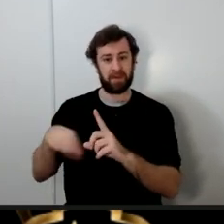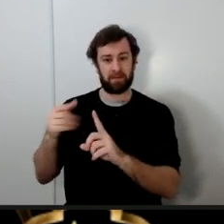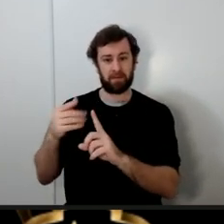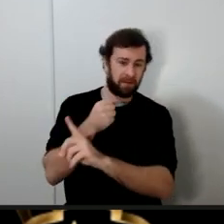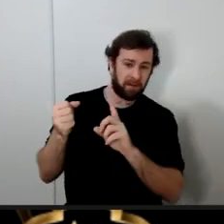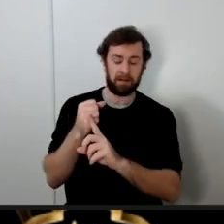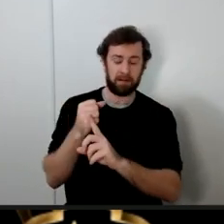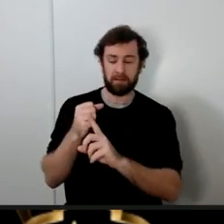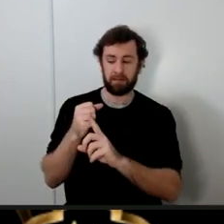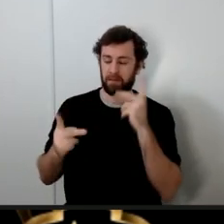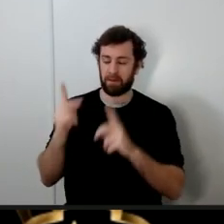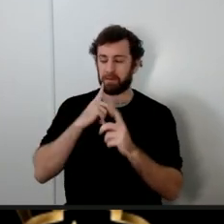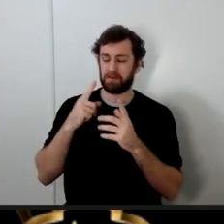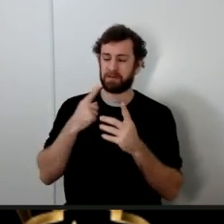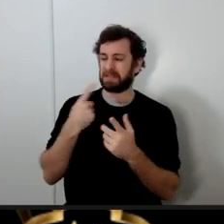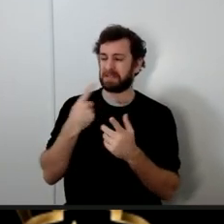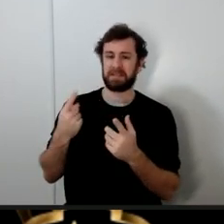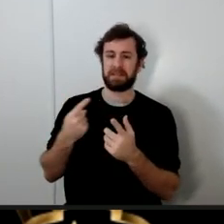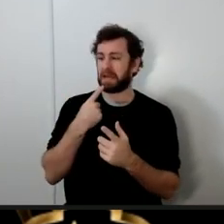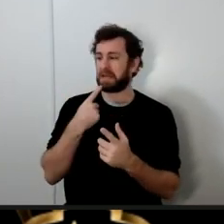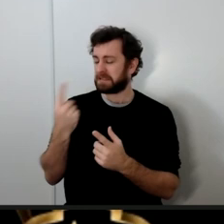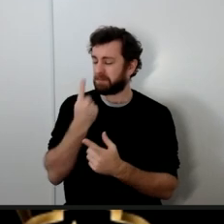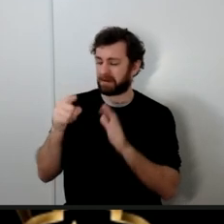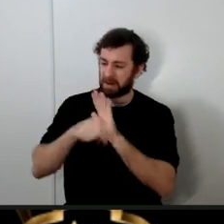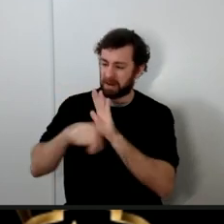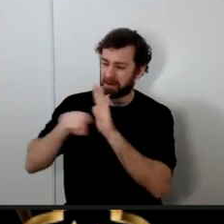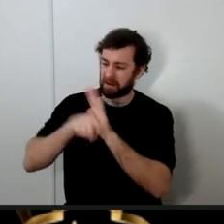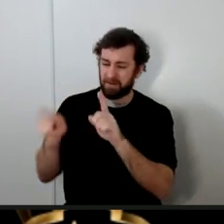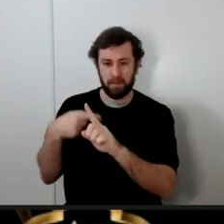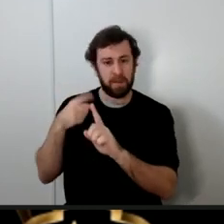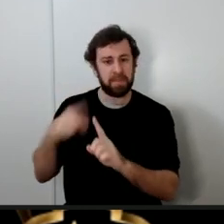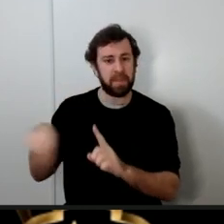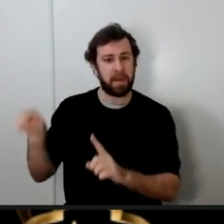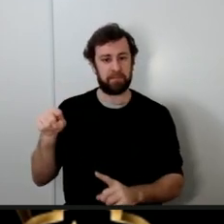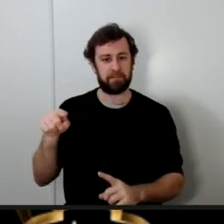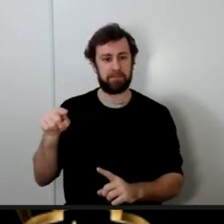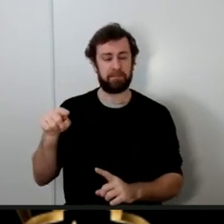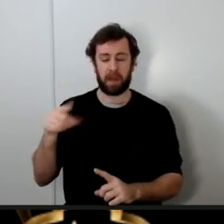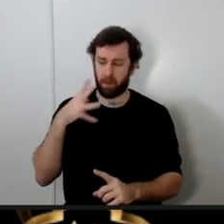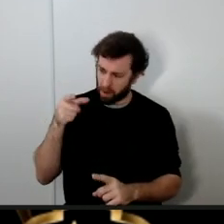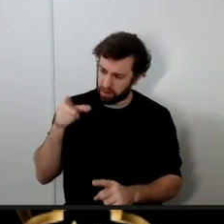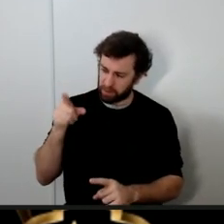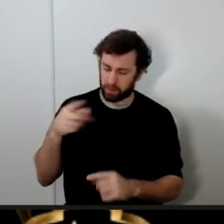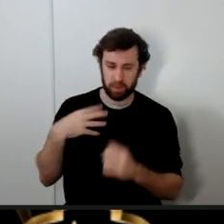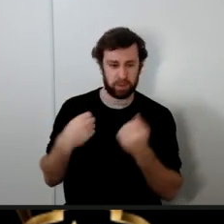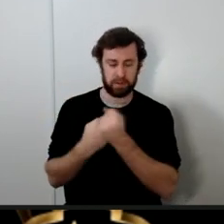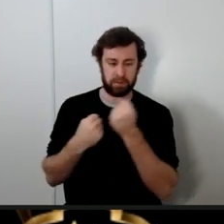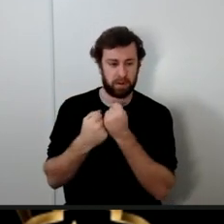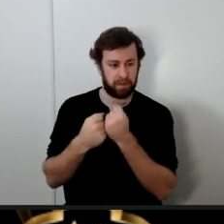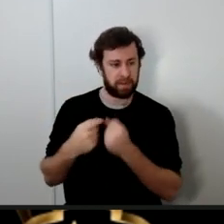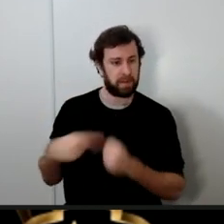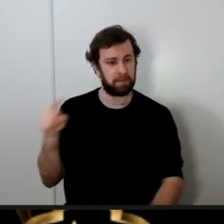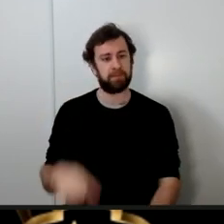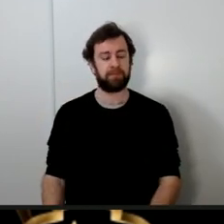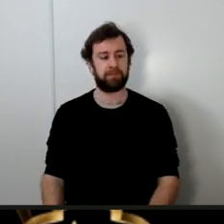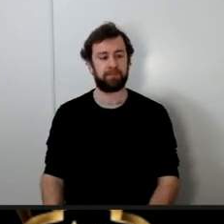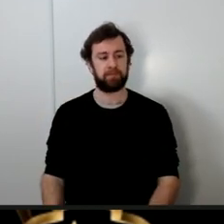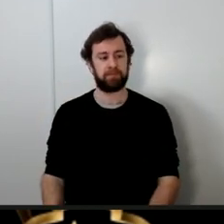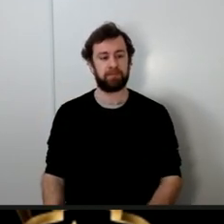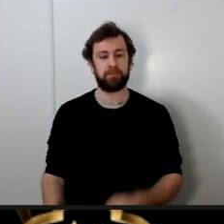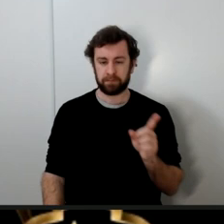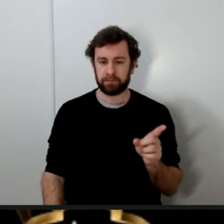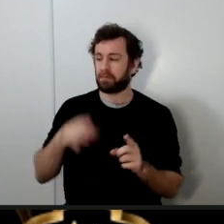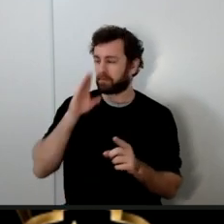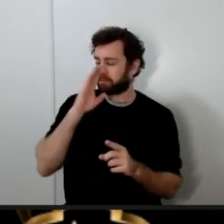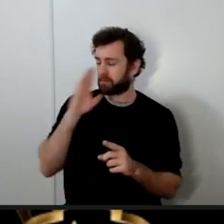say something negative to them I want you to be there for them Ya Abul Hassan the Imam promised her that